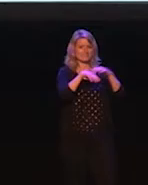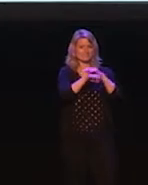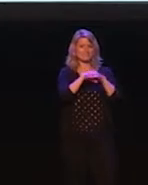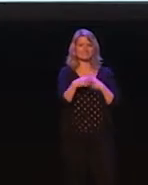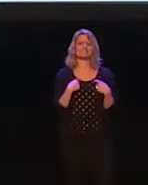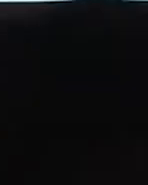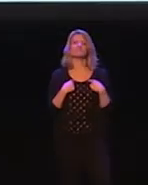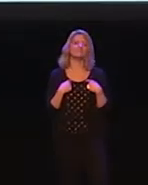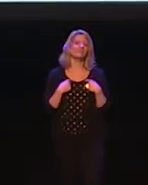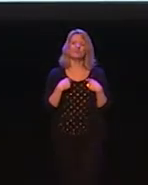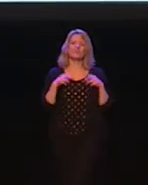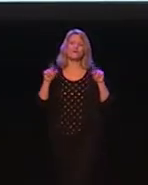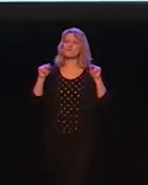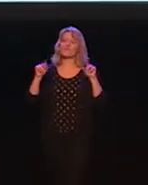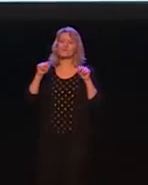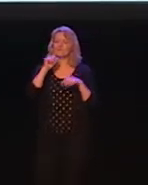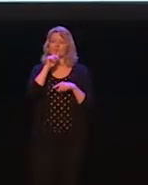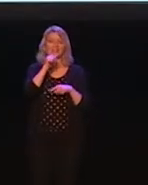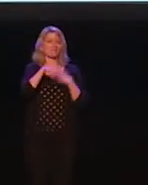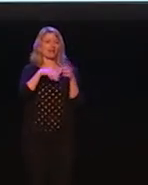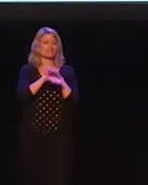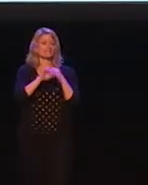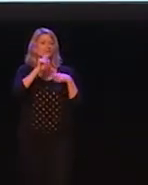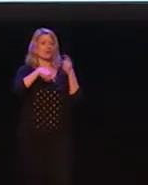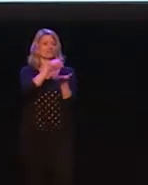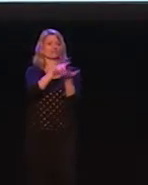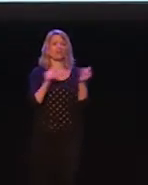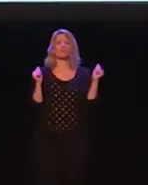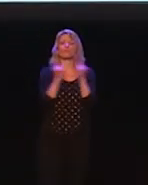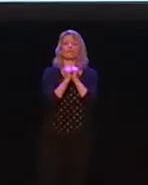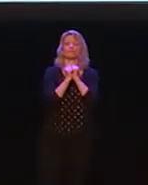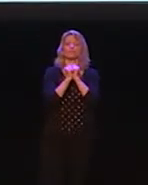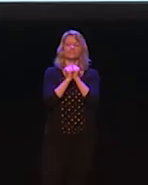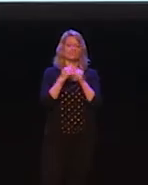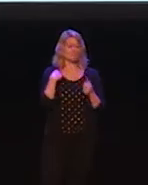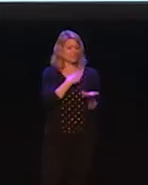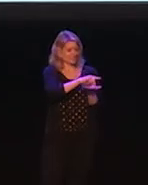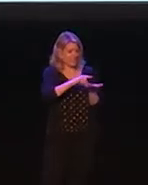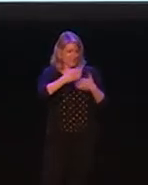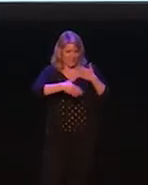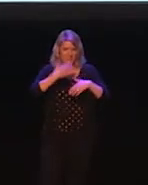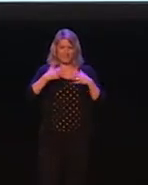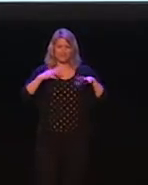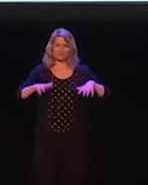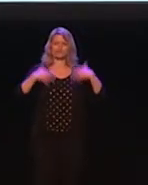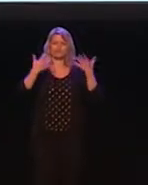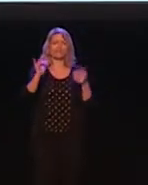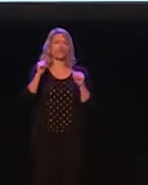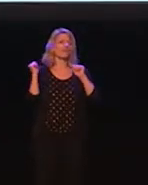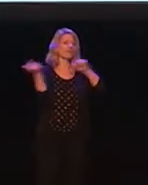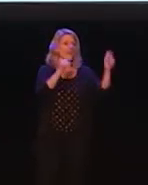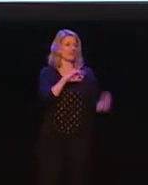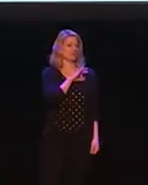The way that I design is to make things not only accessible, which is what people usually initially